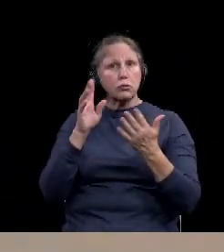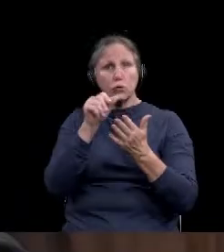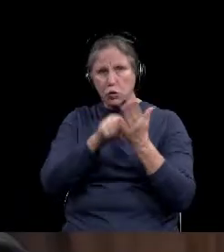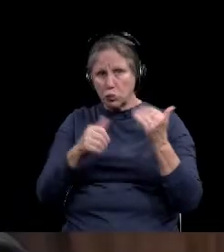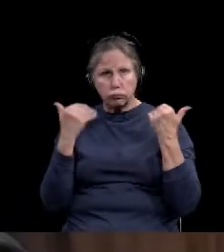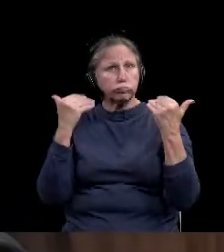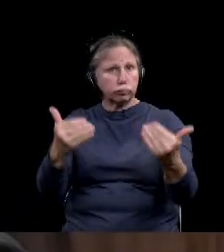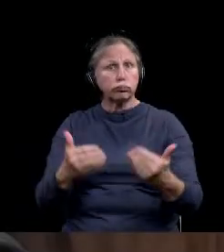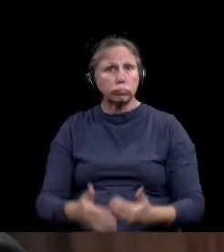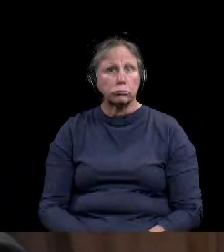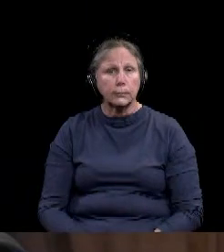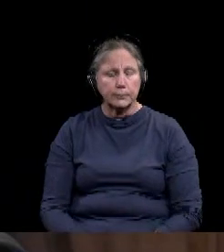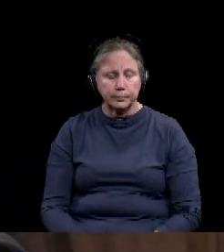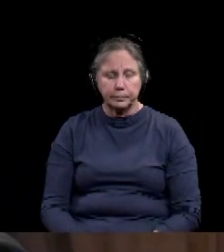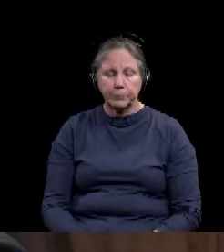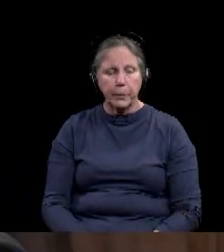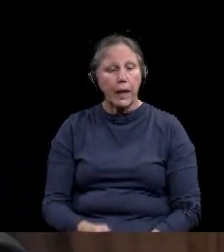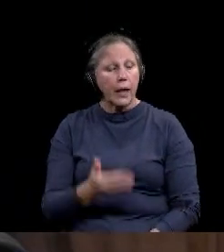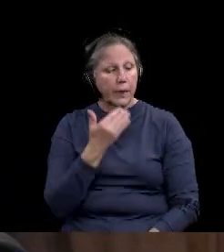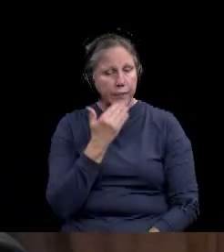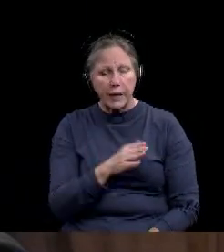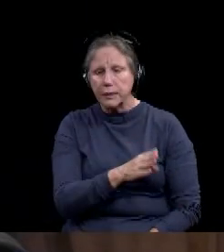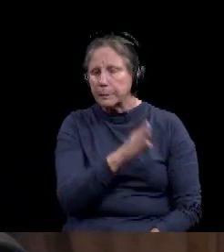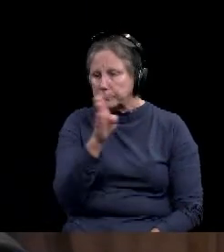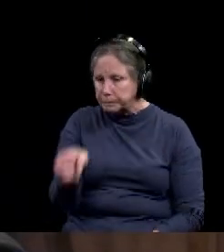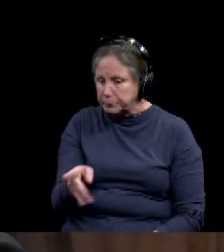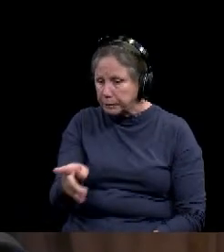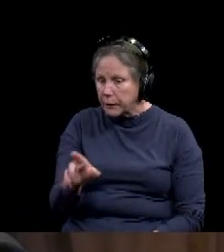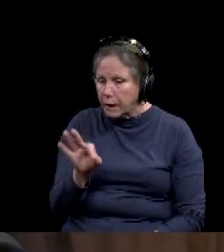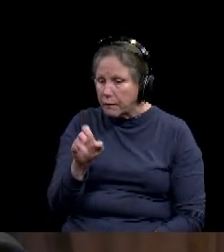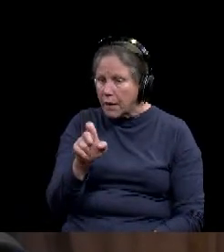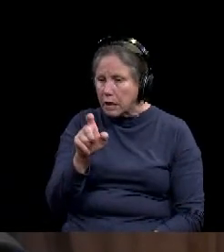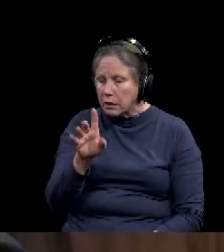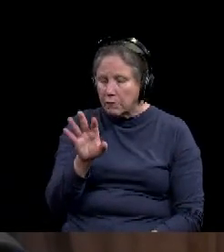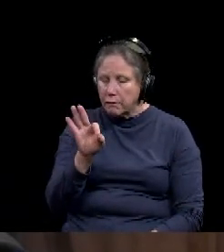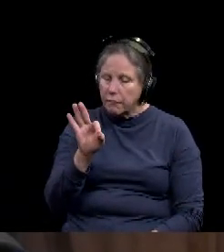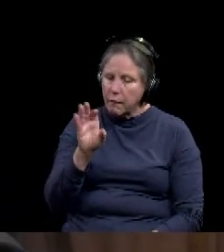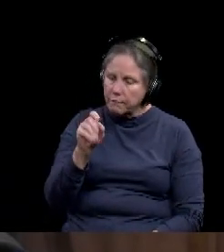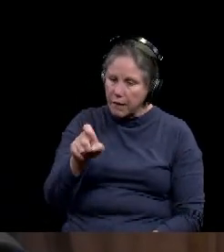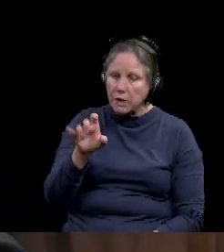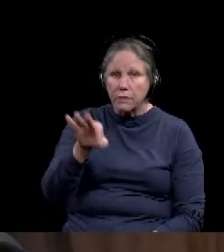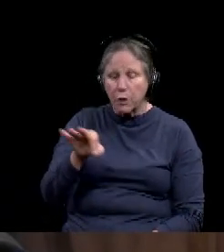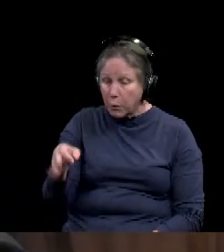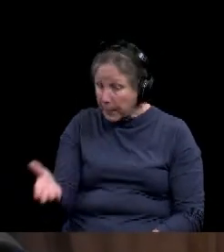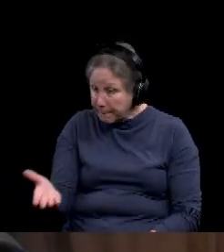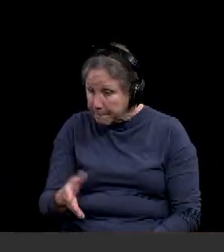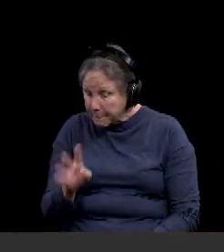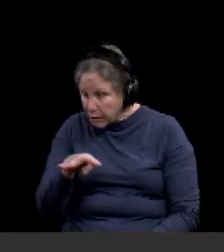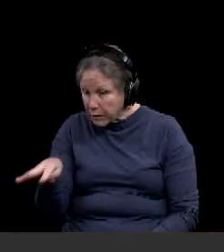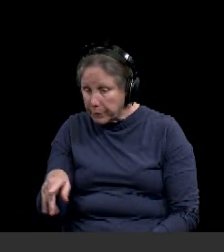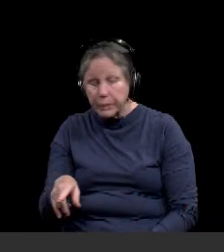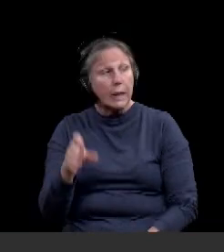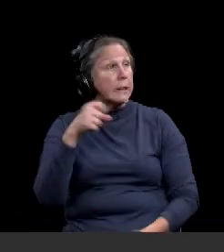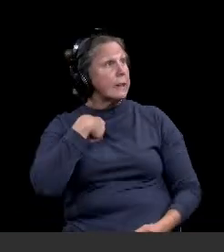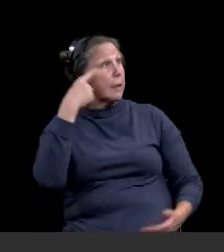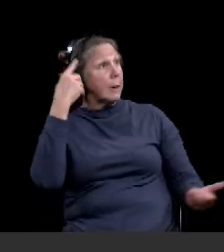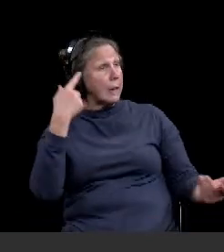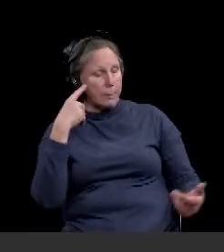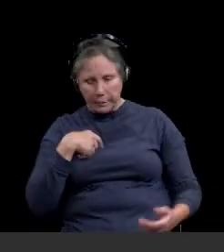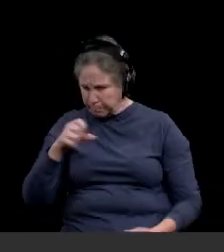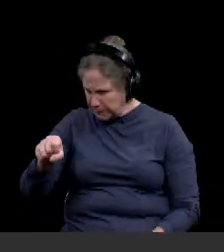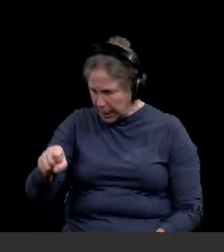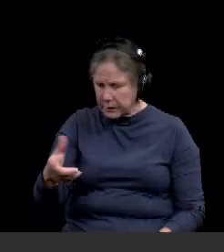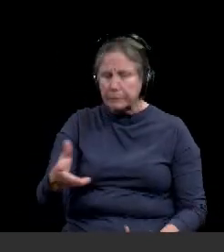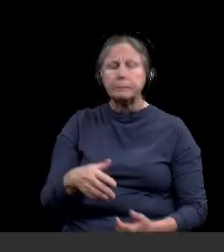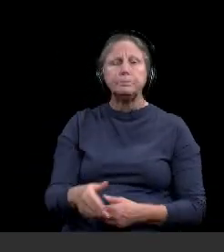Okay. Thanks, Drake. Uh, Shaquille Amari from Fox 44. Are on the line Shaquille? Shaquille I am. Can you hear me? Yes, sure. can.